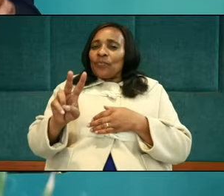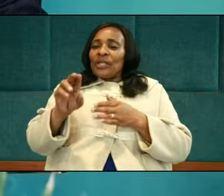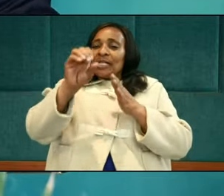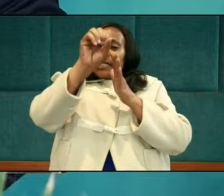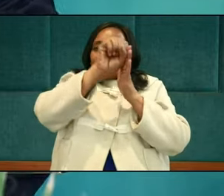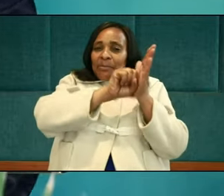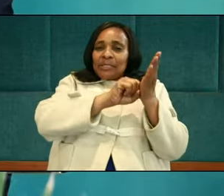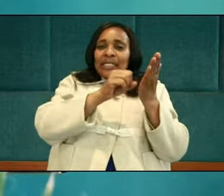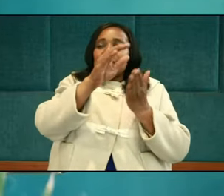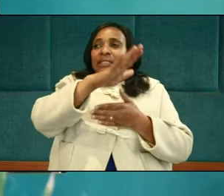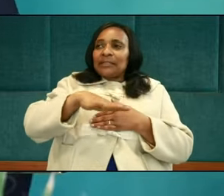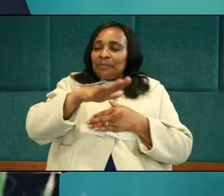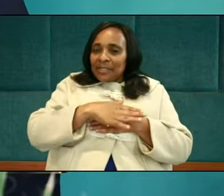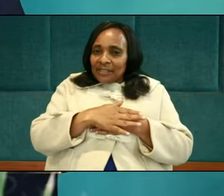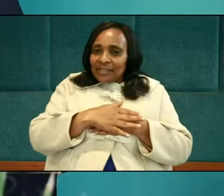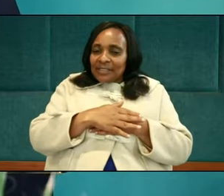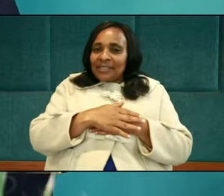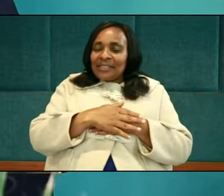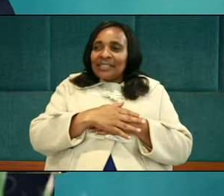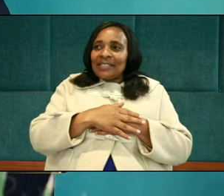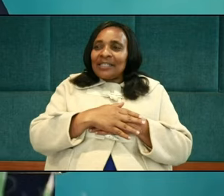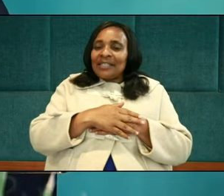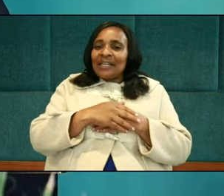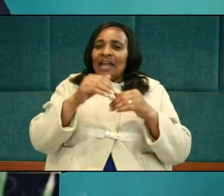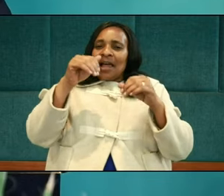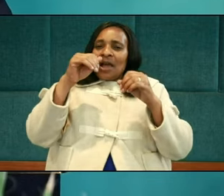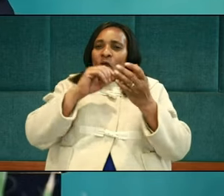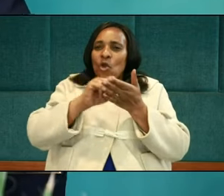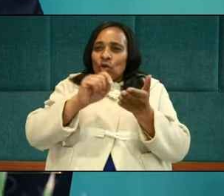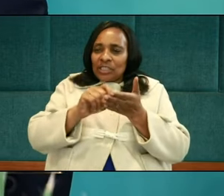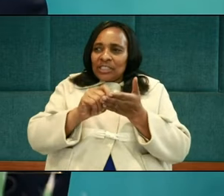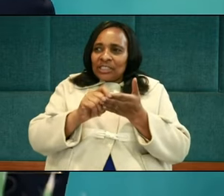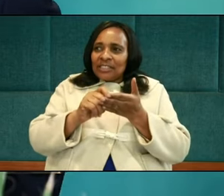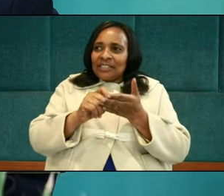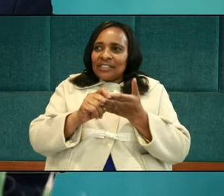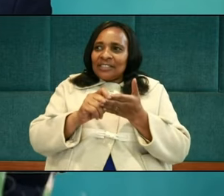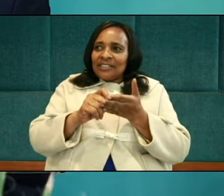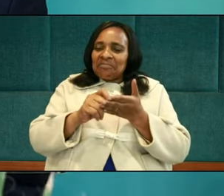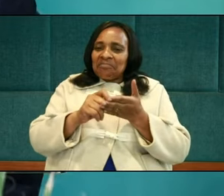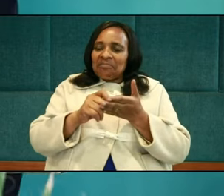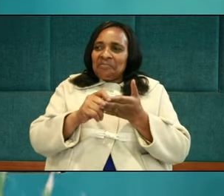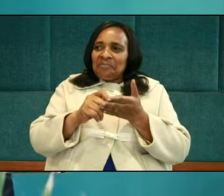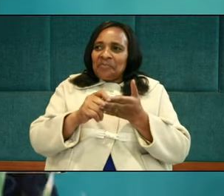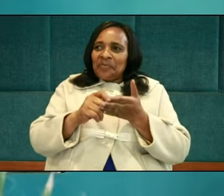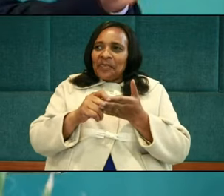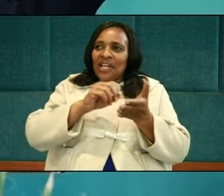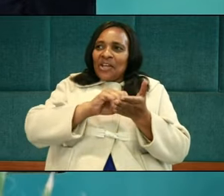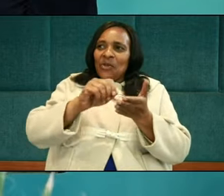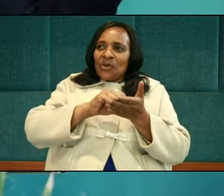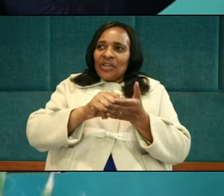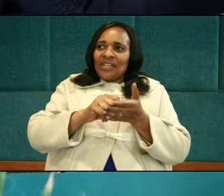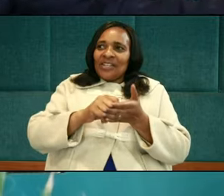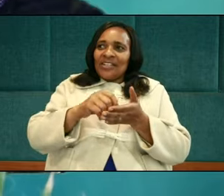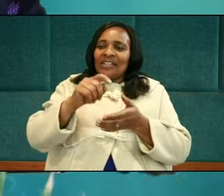space, he wrote gentility. Did you understand that? He wrote